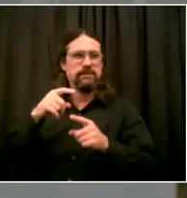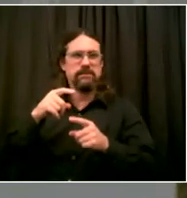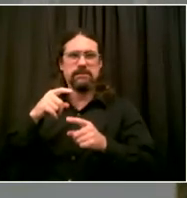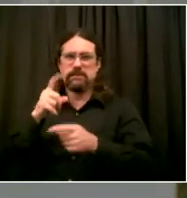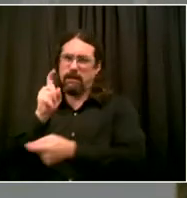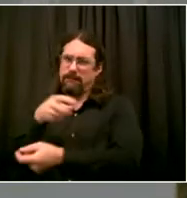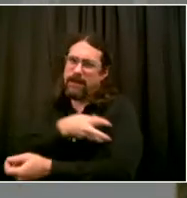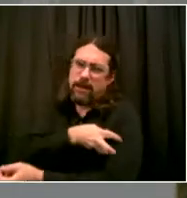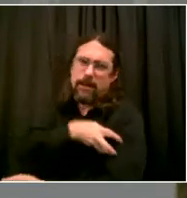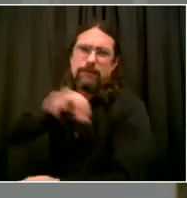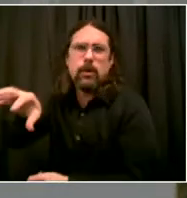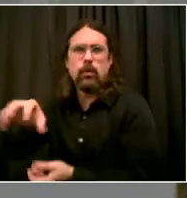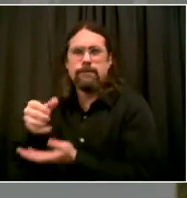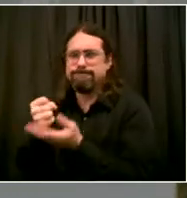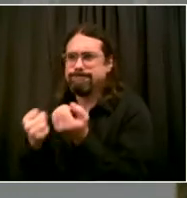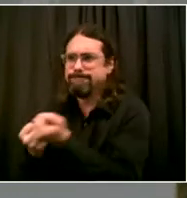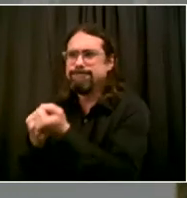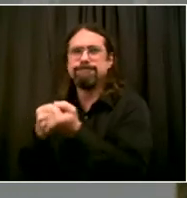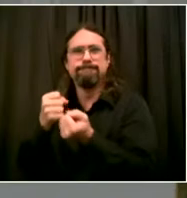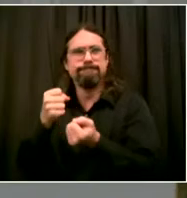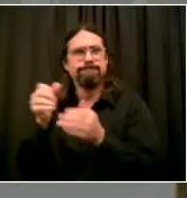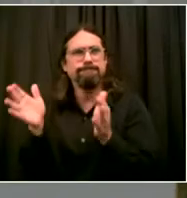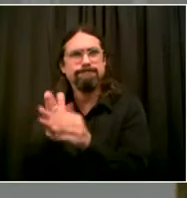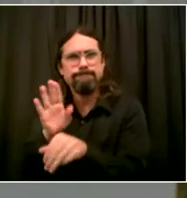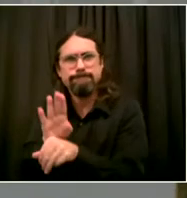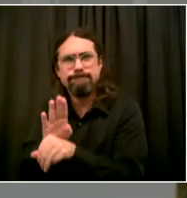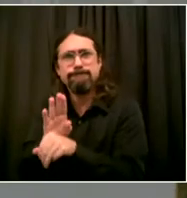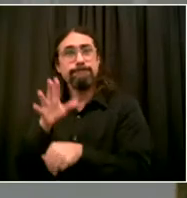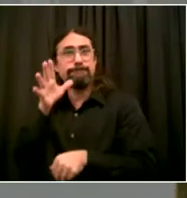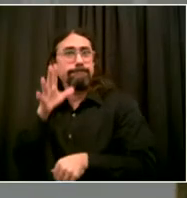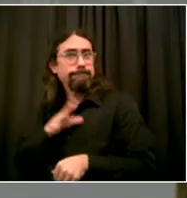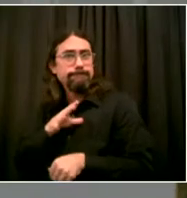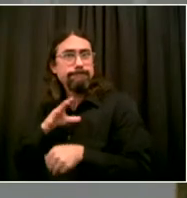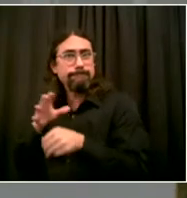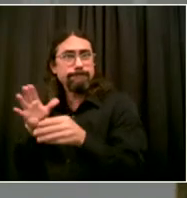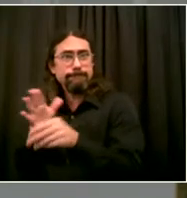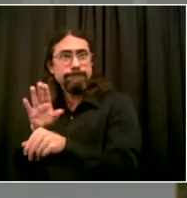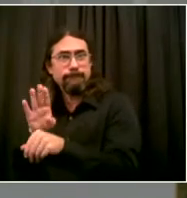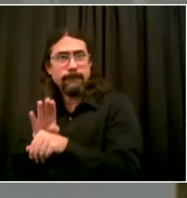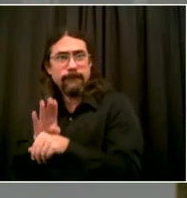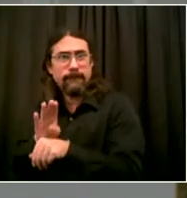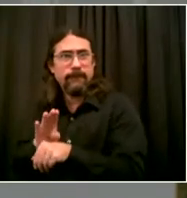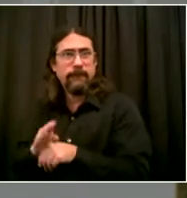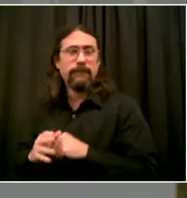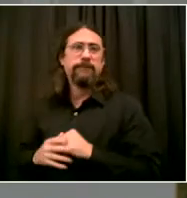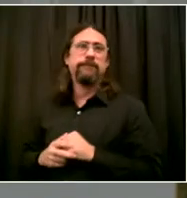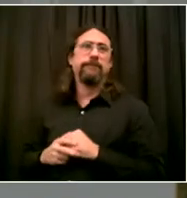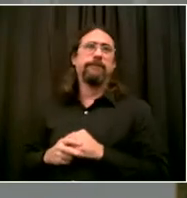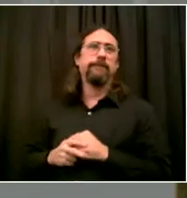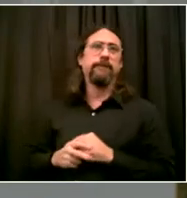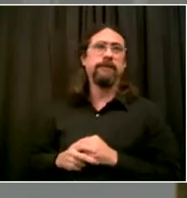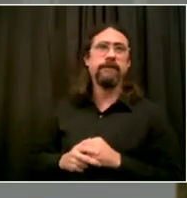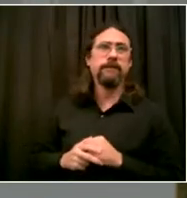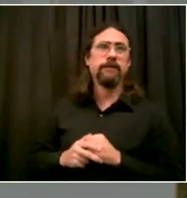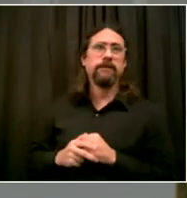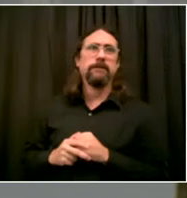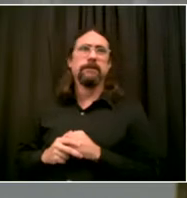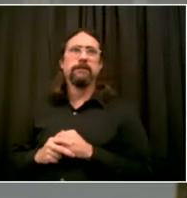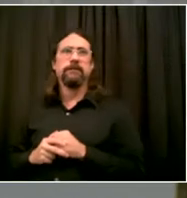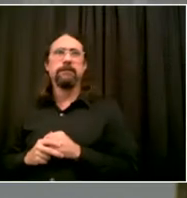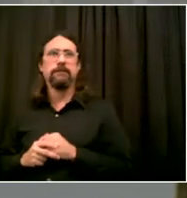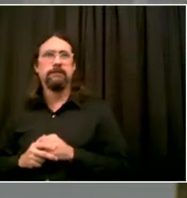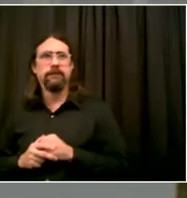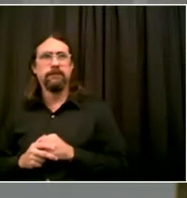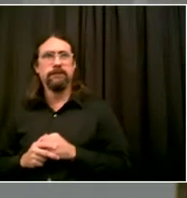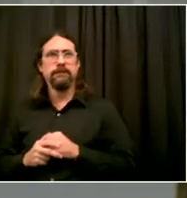and as a Latina, and as a